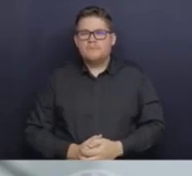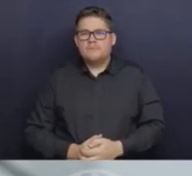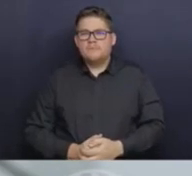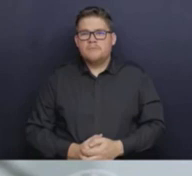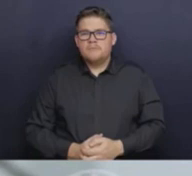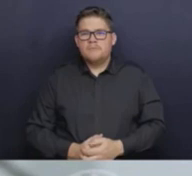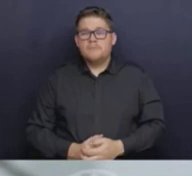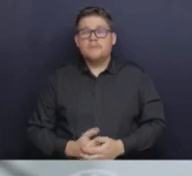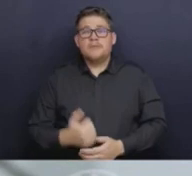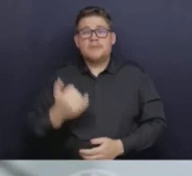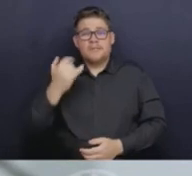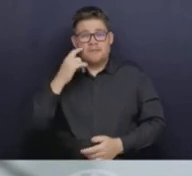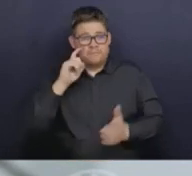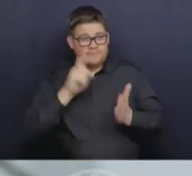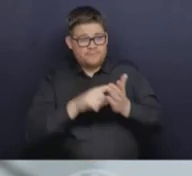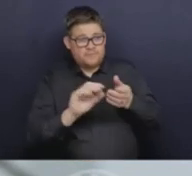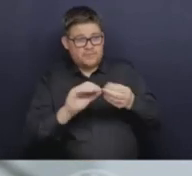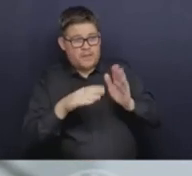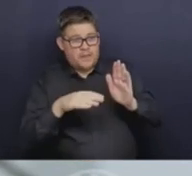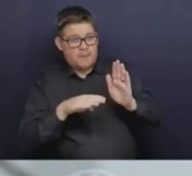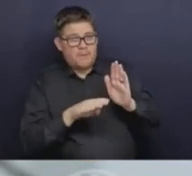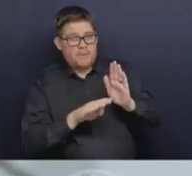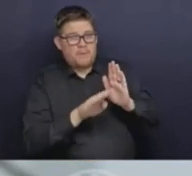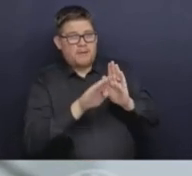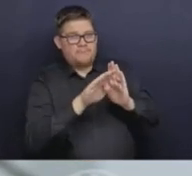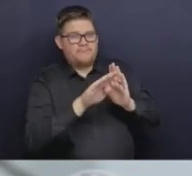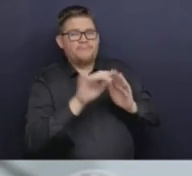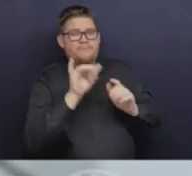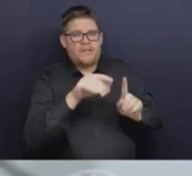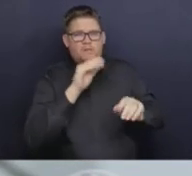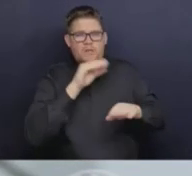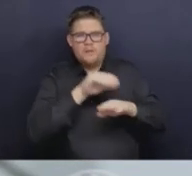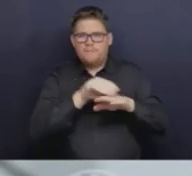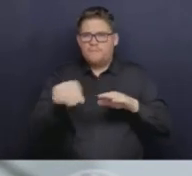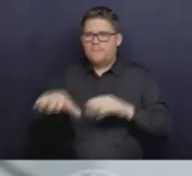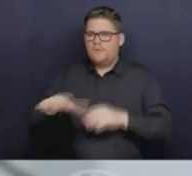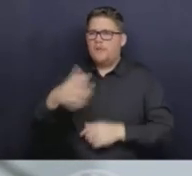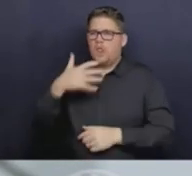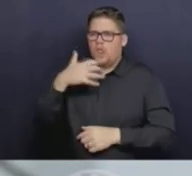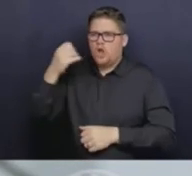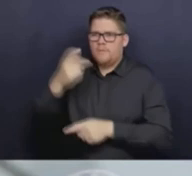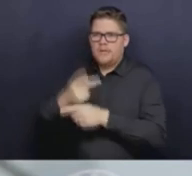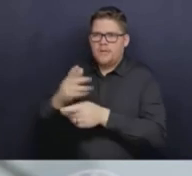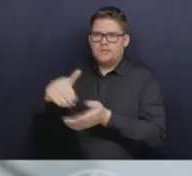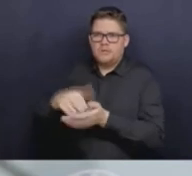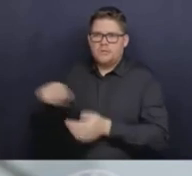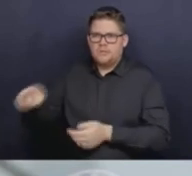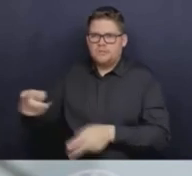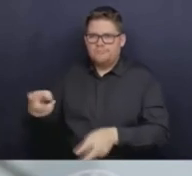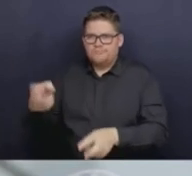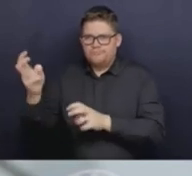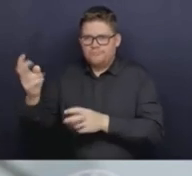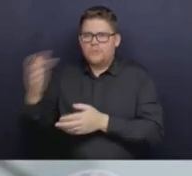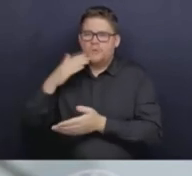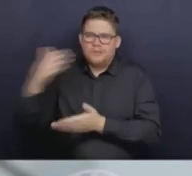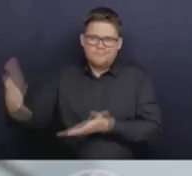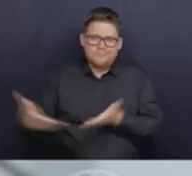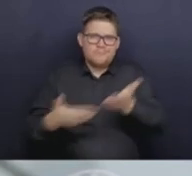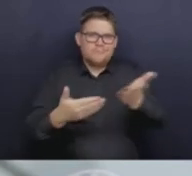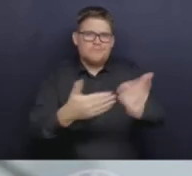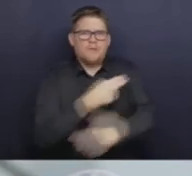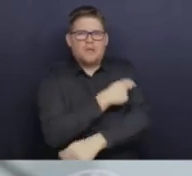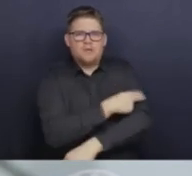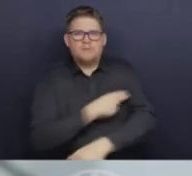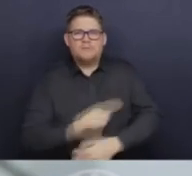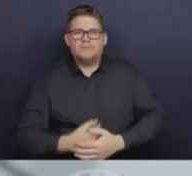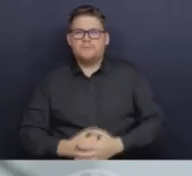It's also something that affects long-term care homes in particular. We know influenza can be very severe, cause very severe illness in